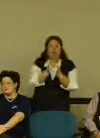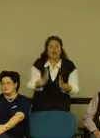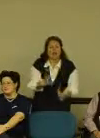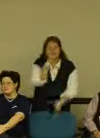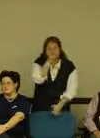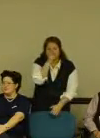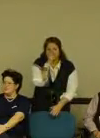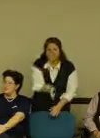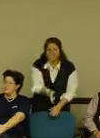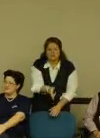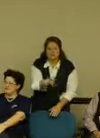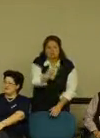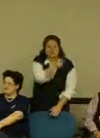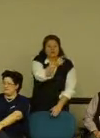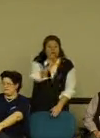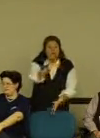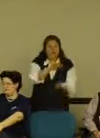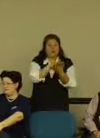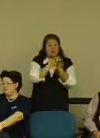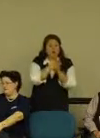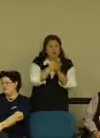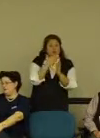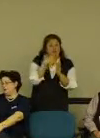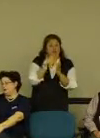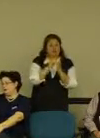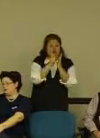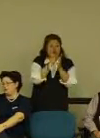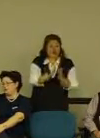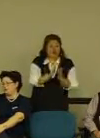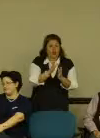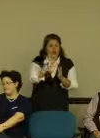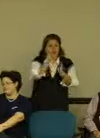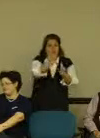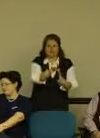If you can become a good writer, that's going to set you apart.